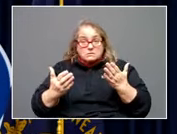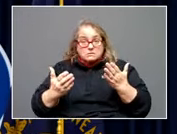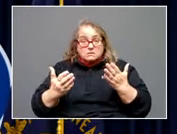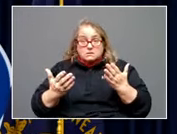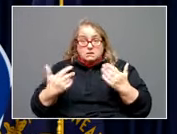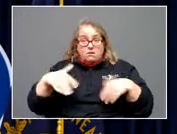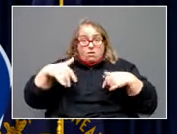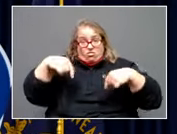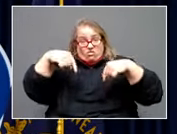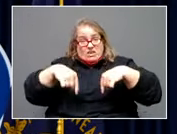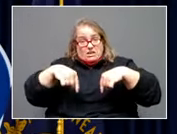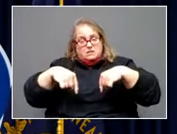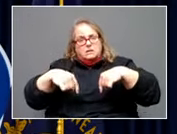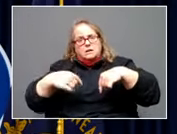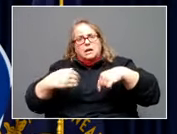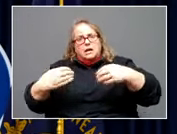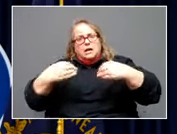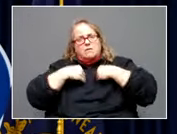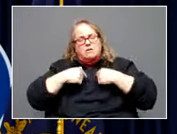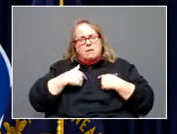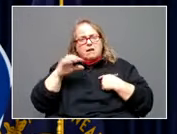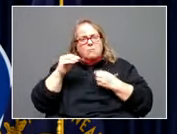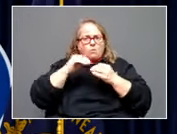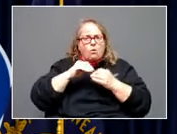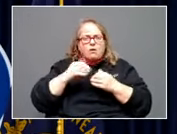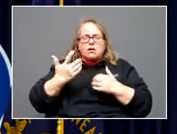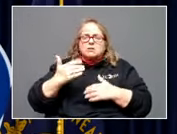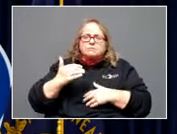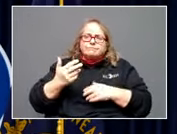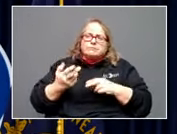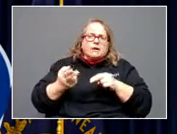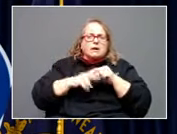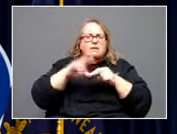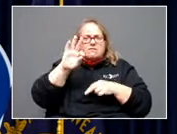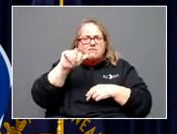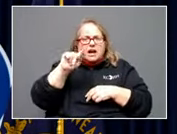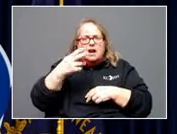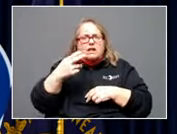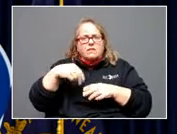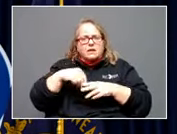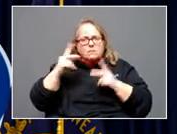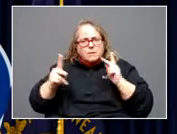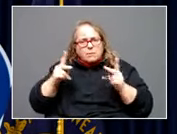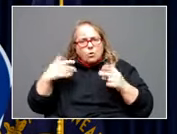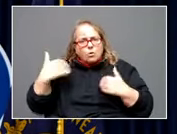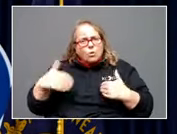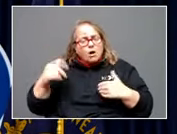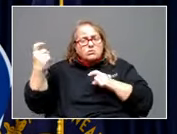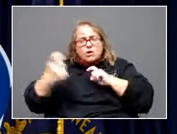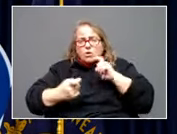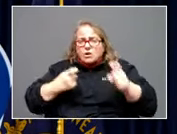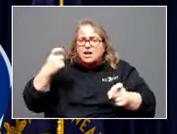humanity. I hope next time it doesn't take something like this, but it is truly special. And we have donations of every material good that